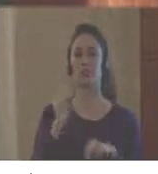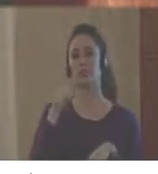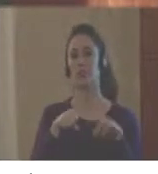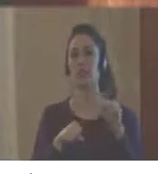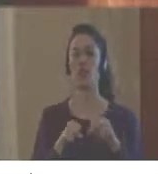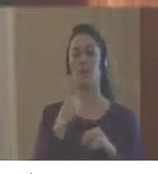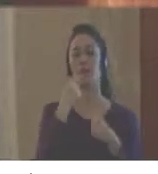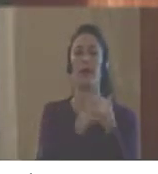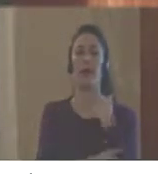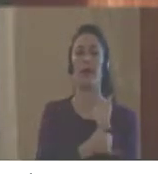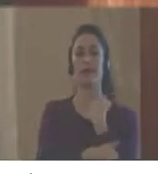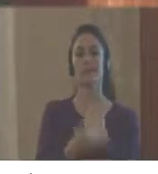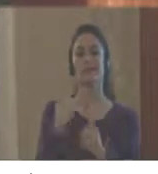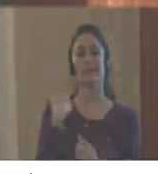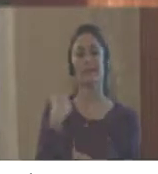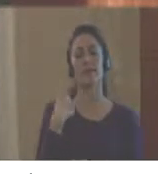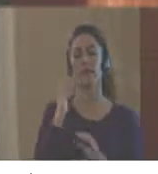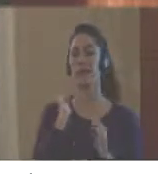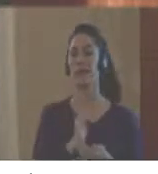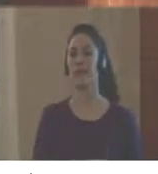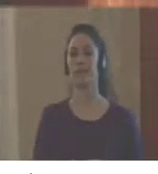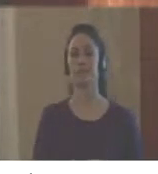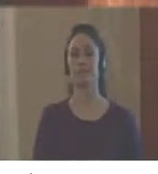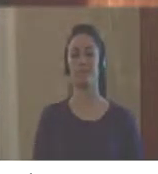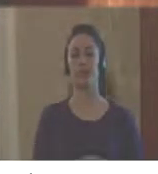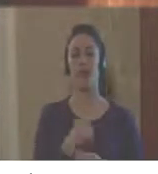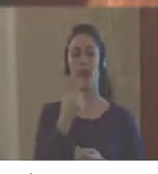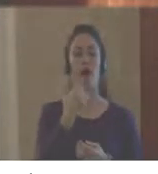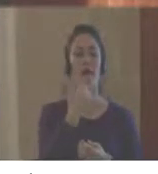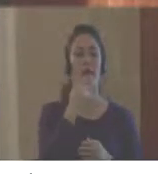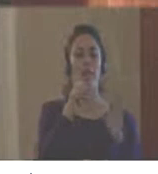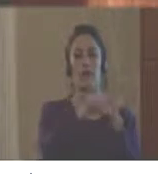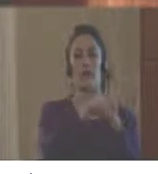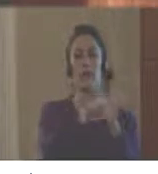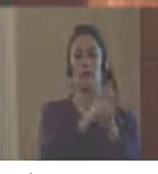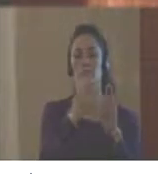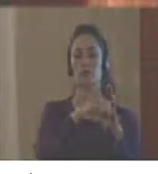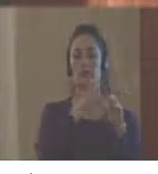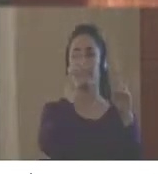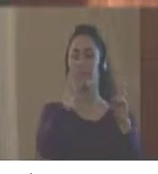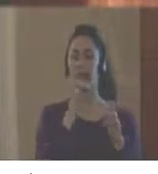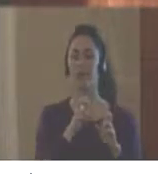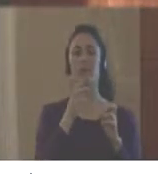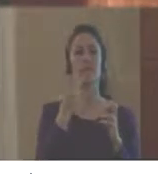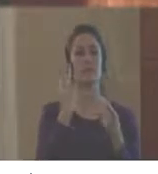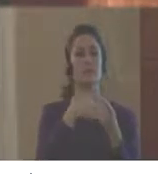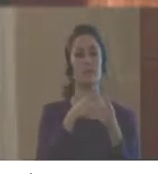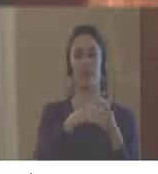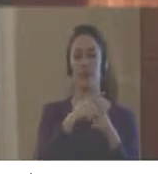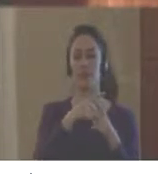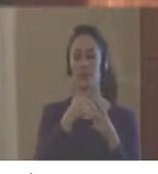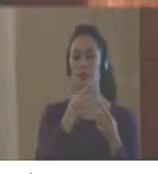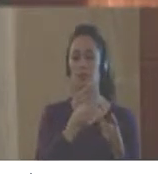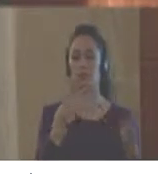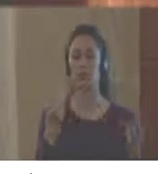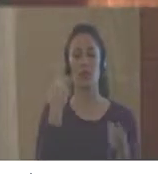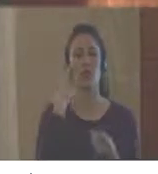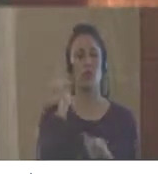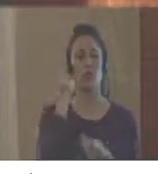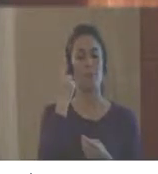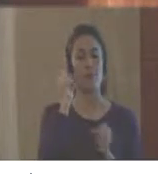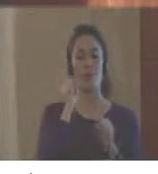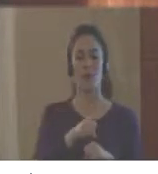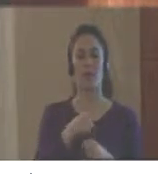you need to respond yes or no, yes, no questions. The country needs to have certain legal frameworks, certain